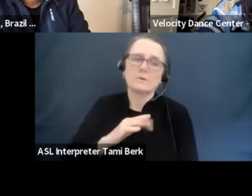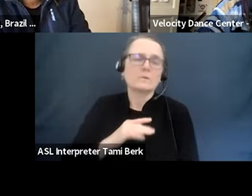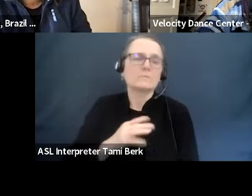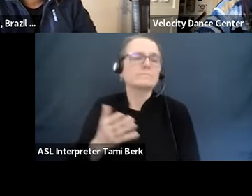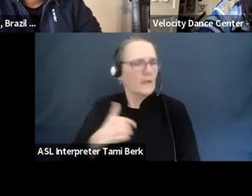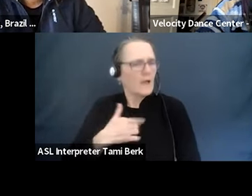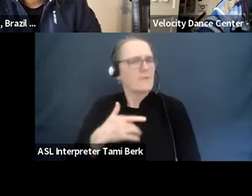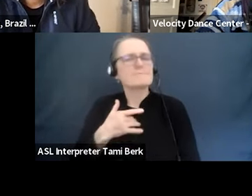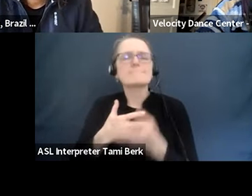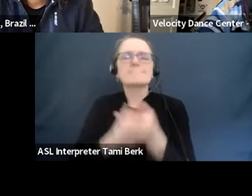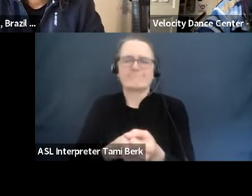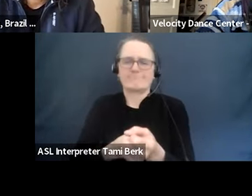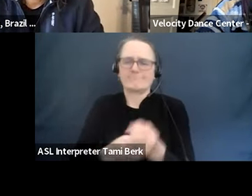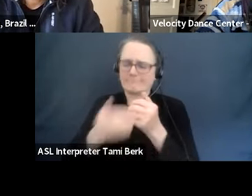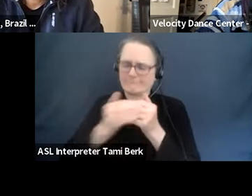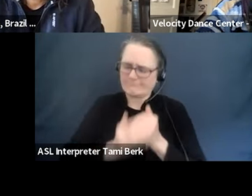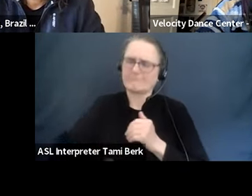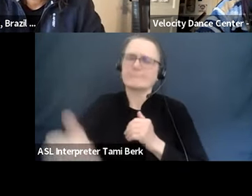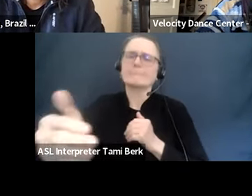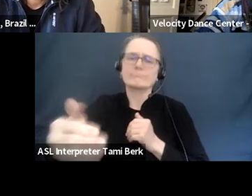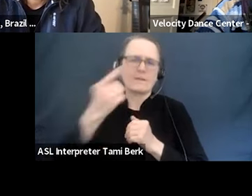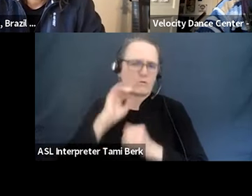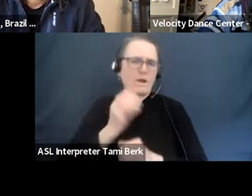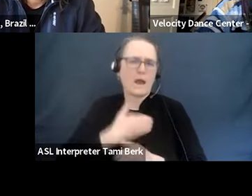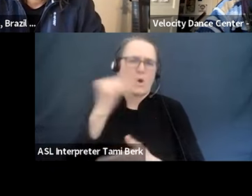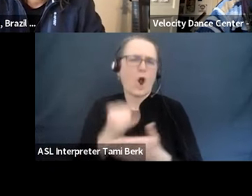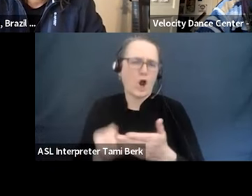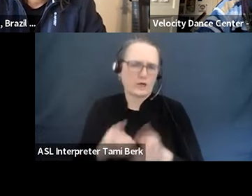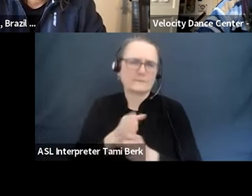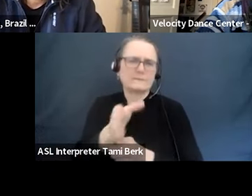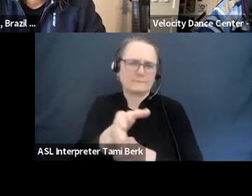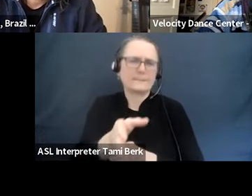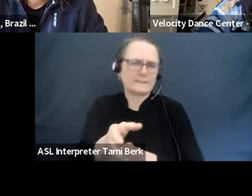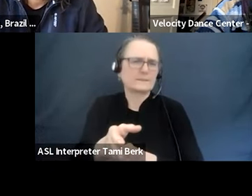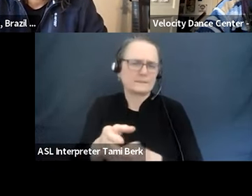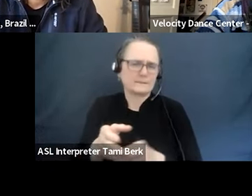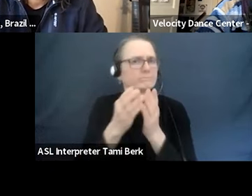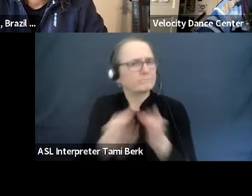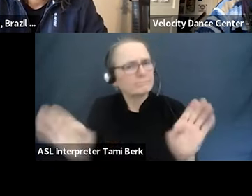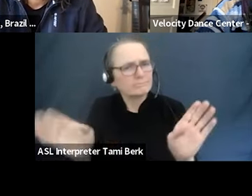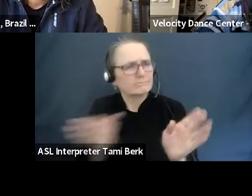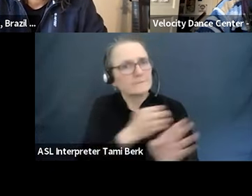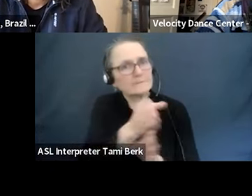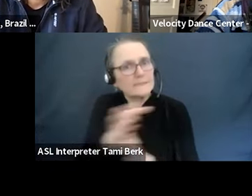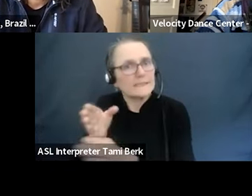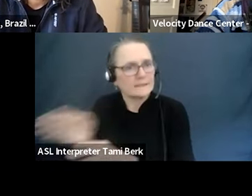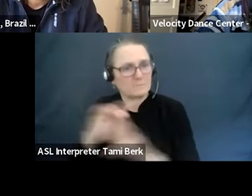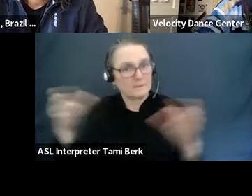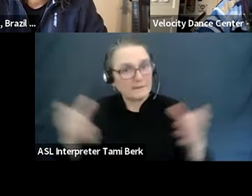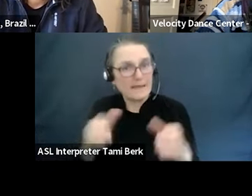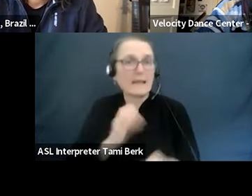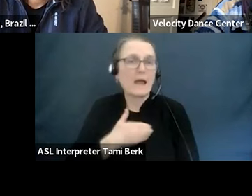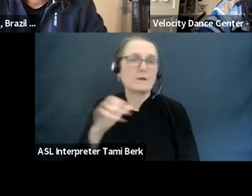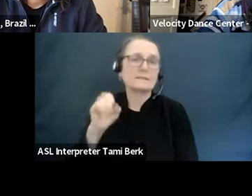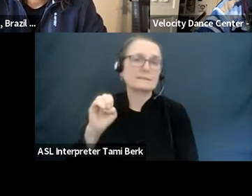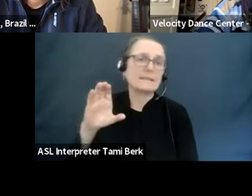feel confident in the future of the sector. Um, in closing, and this gets to my prepared remarks, but I will say that,